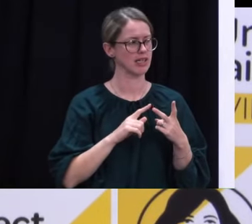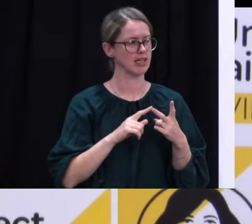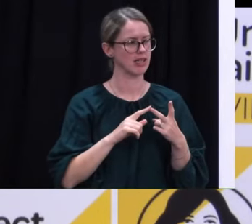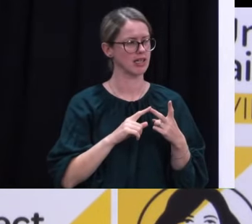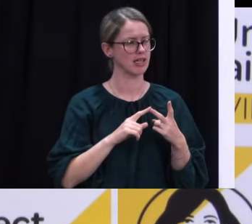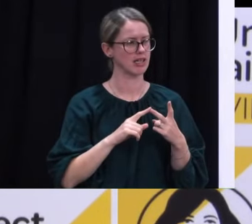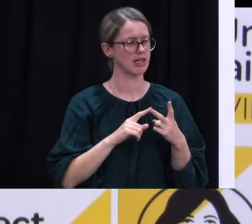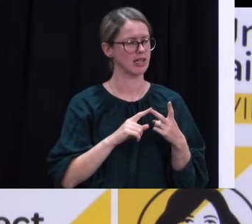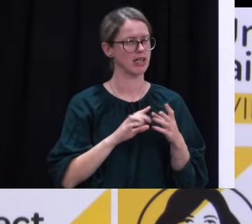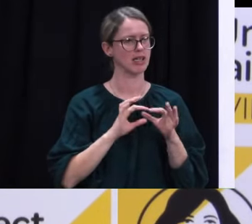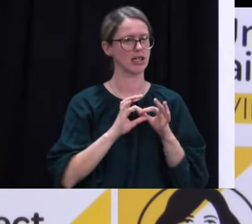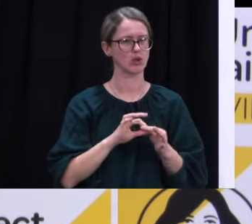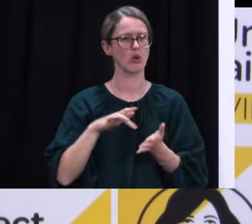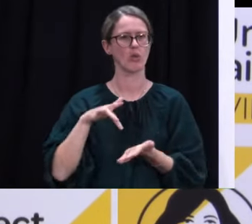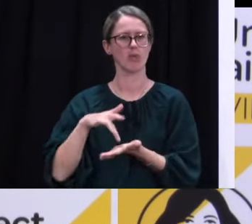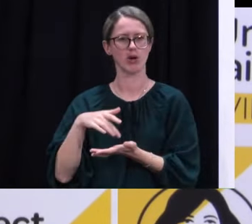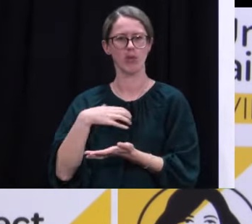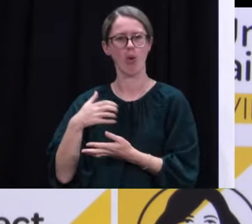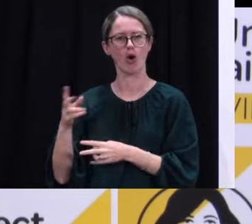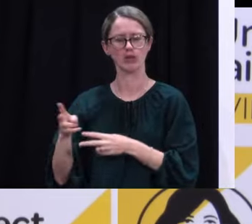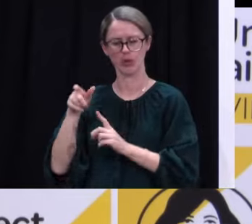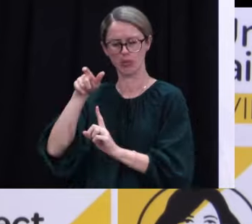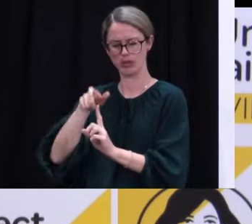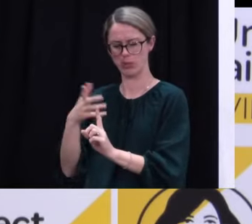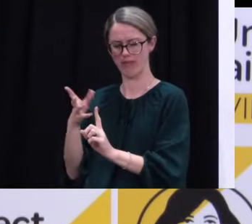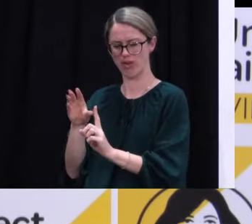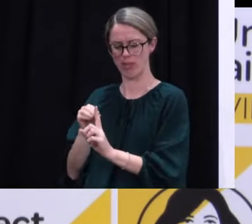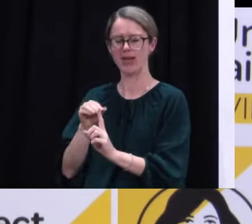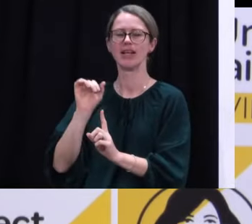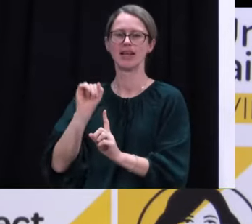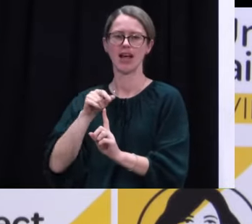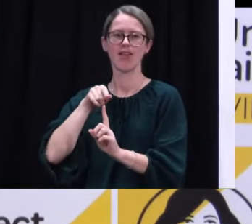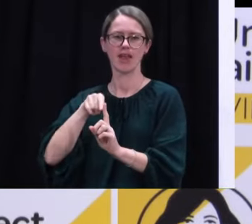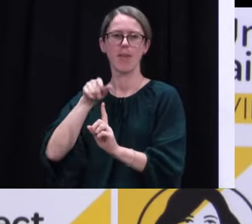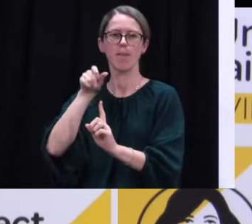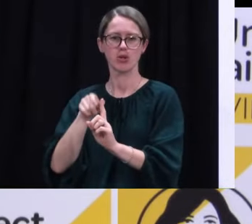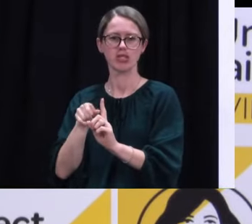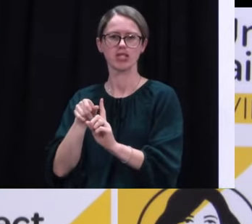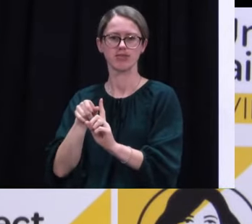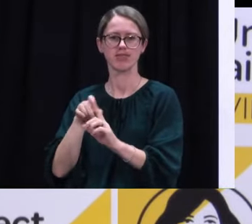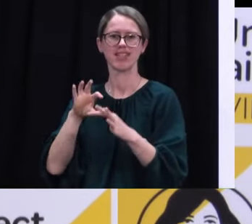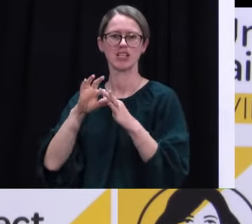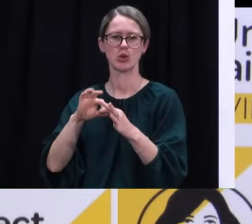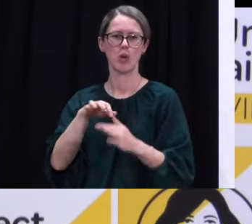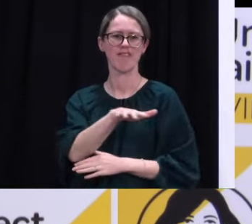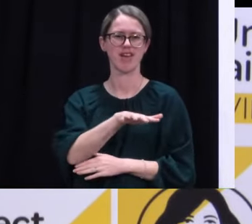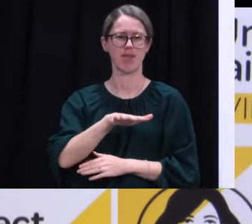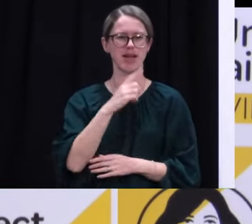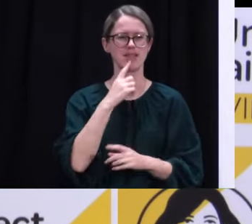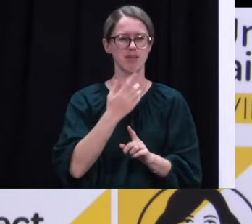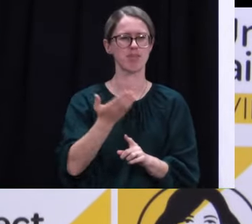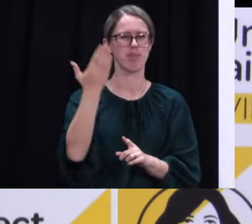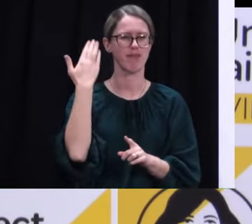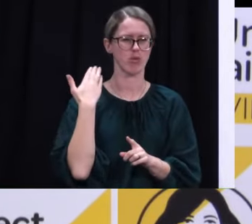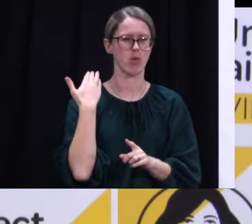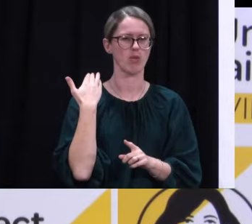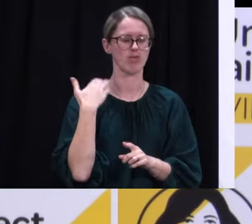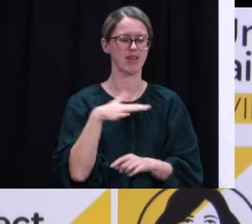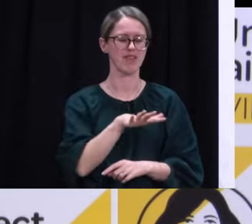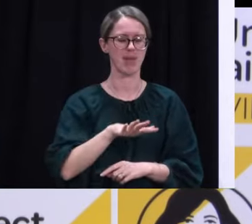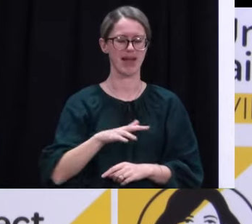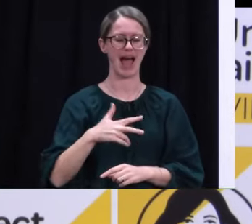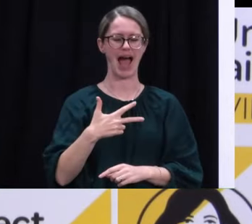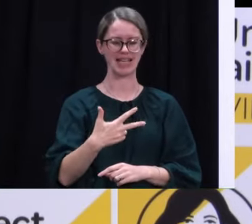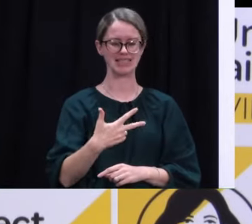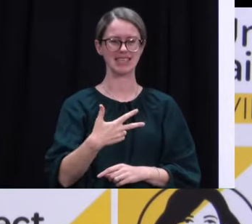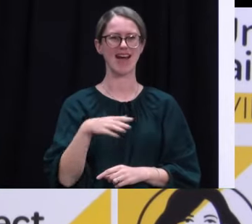question you had was the Middlemore case. And so, yes, this person is part of a family that I mentioned earlier on where eight of